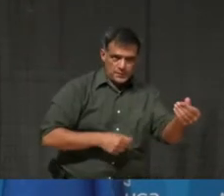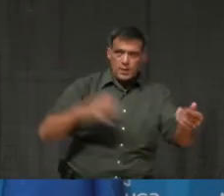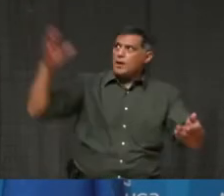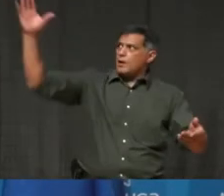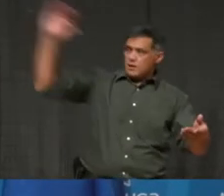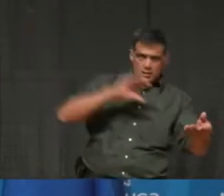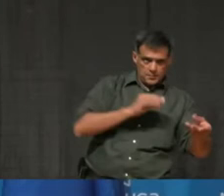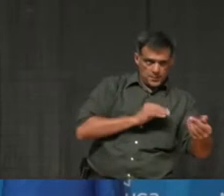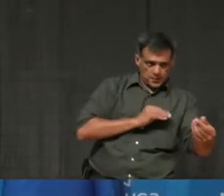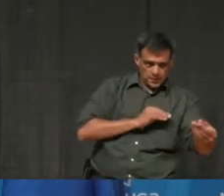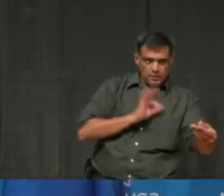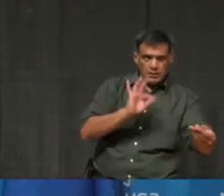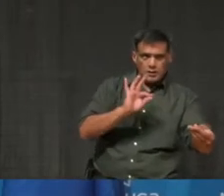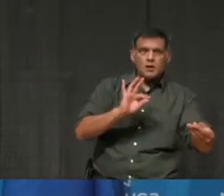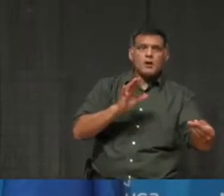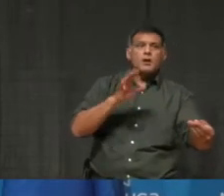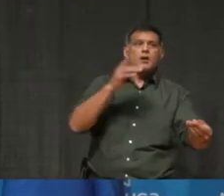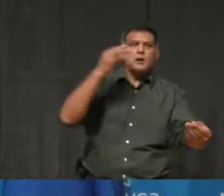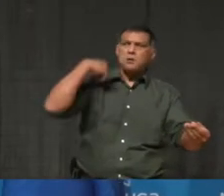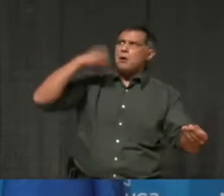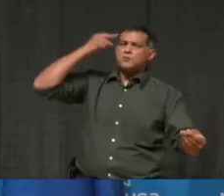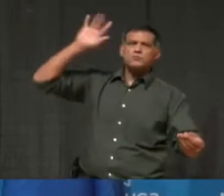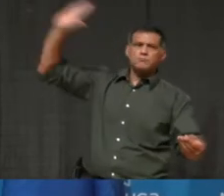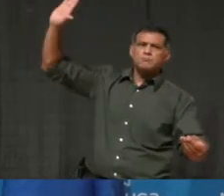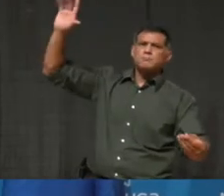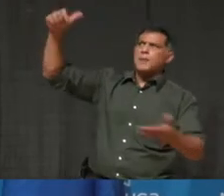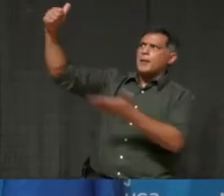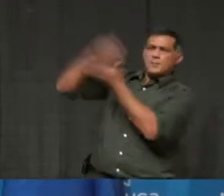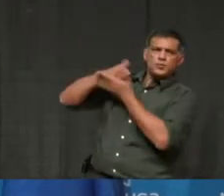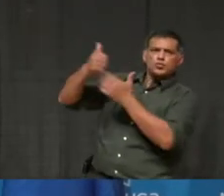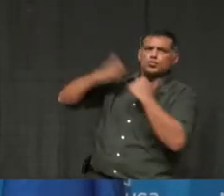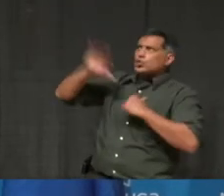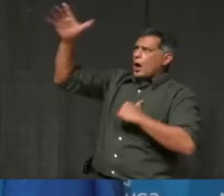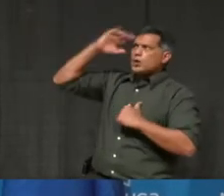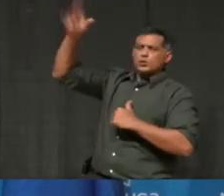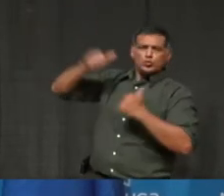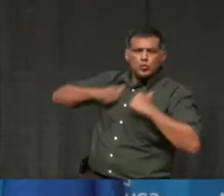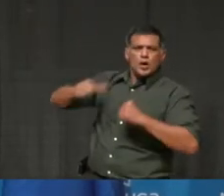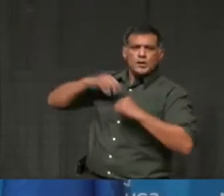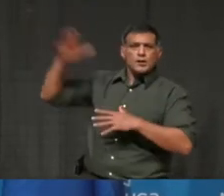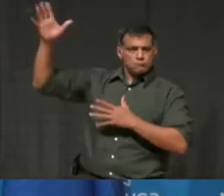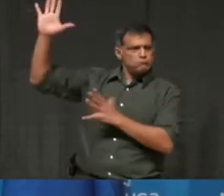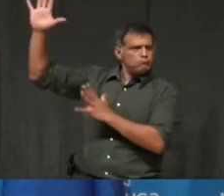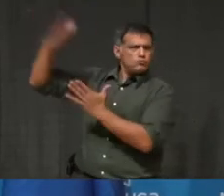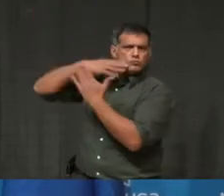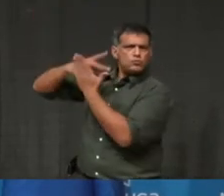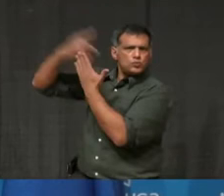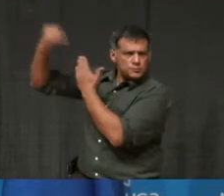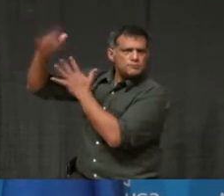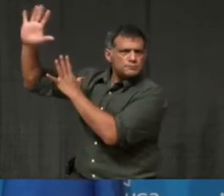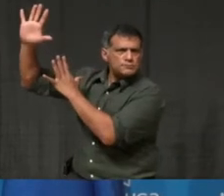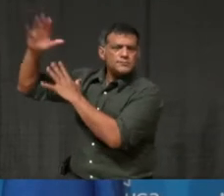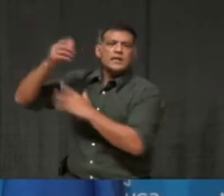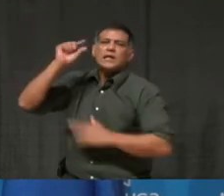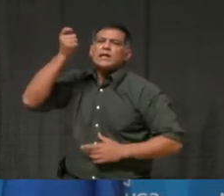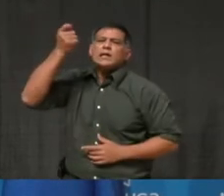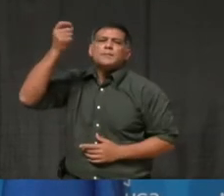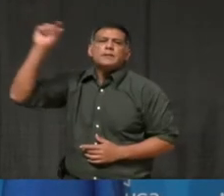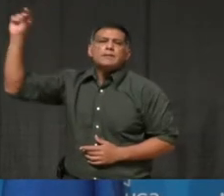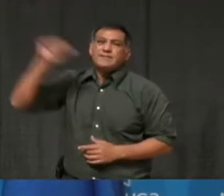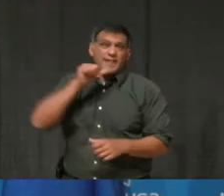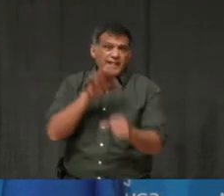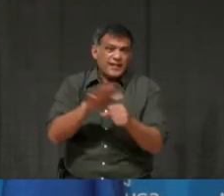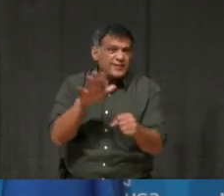and I know they're trying really hard to help us, these programs are too little right now. The eight